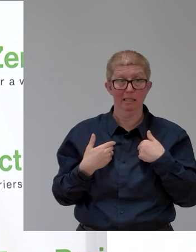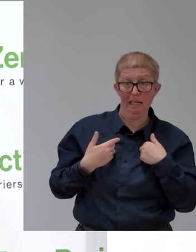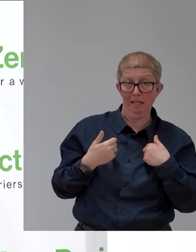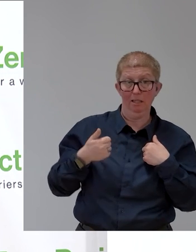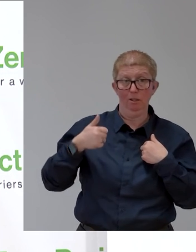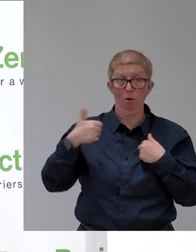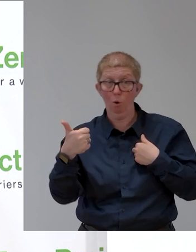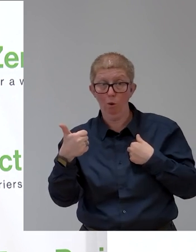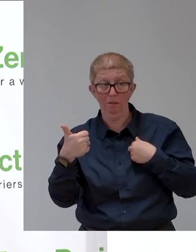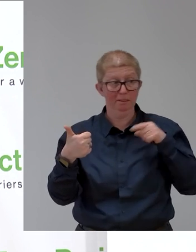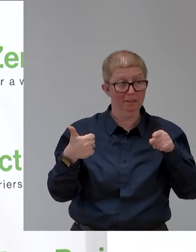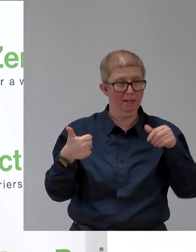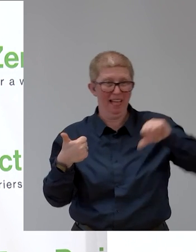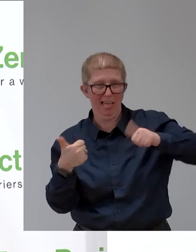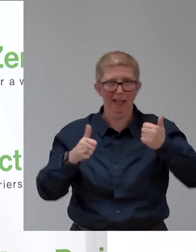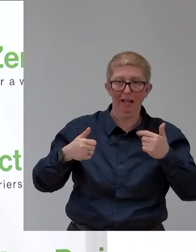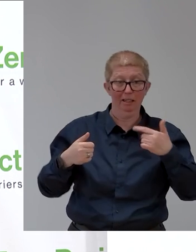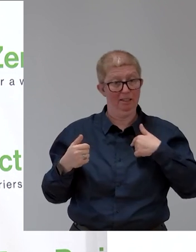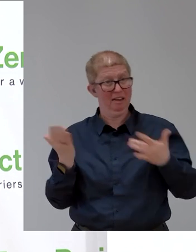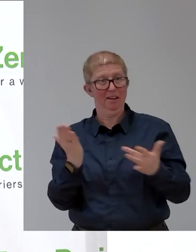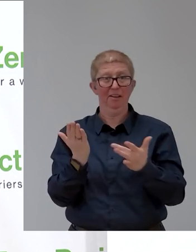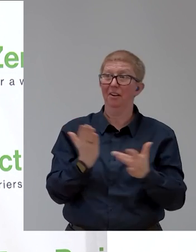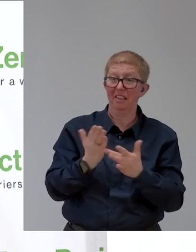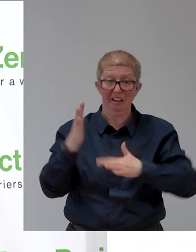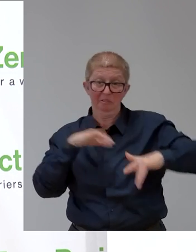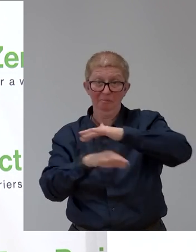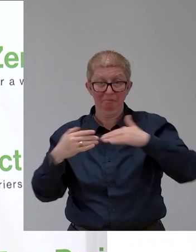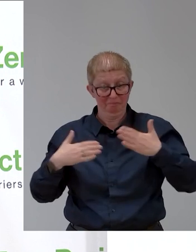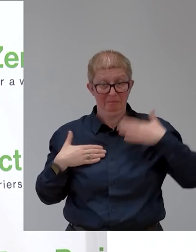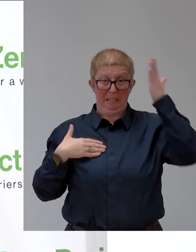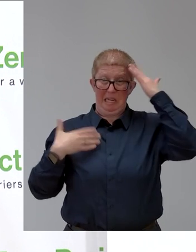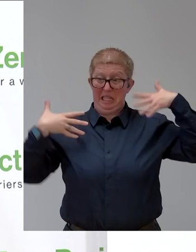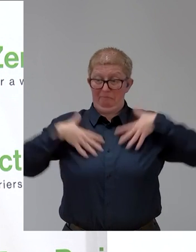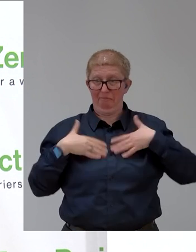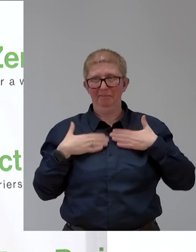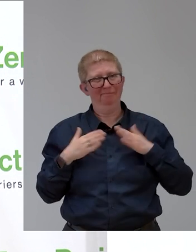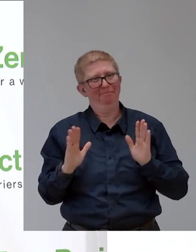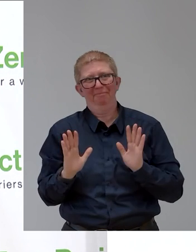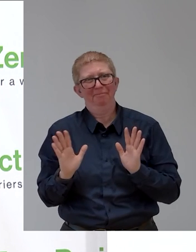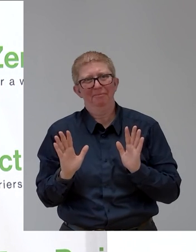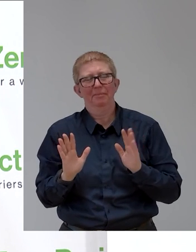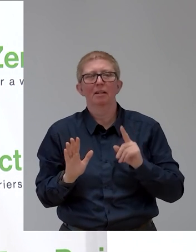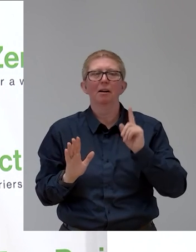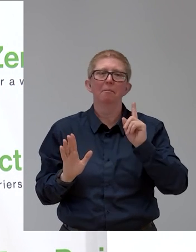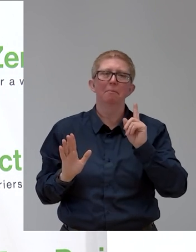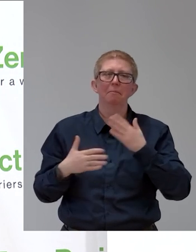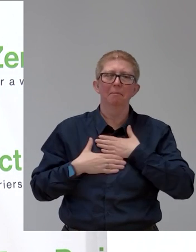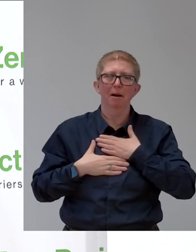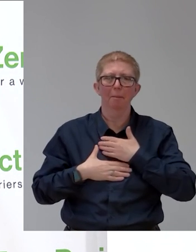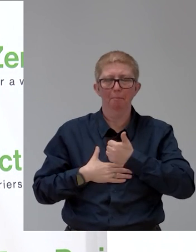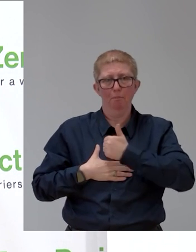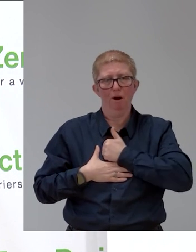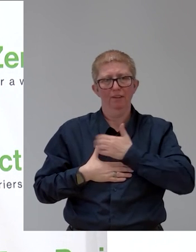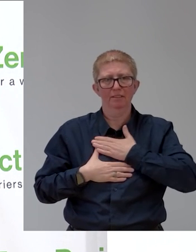but on a very personal note, I can say as a mother of a two-year-old boy, you're